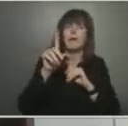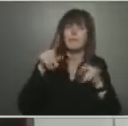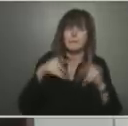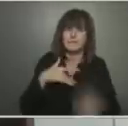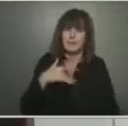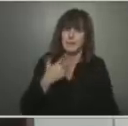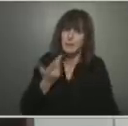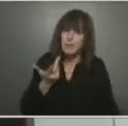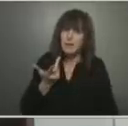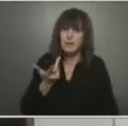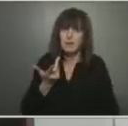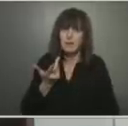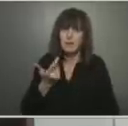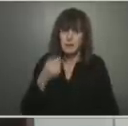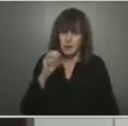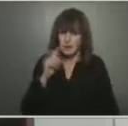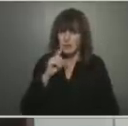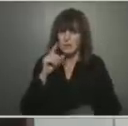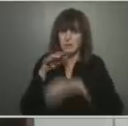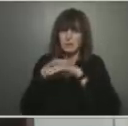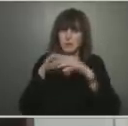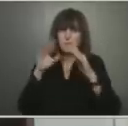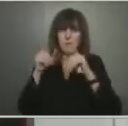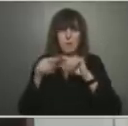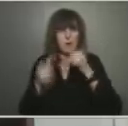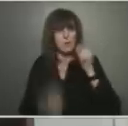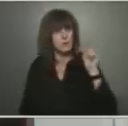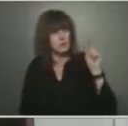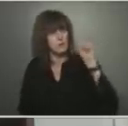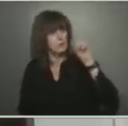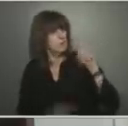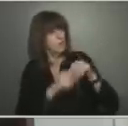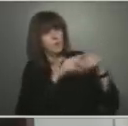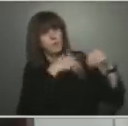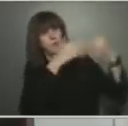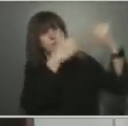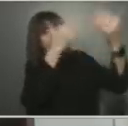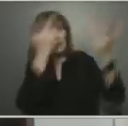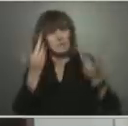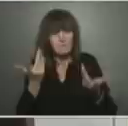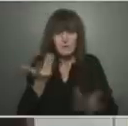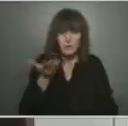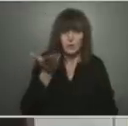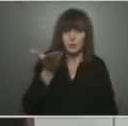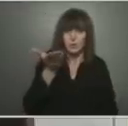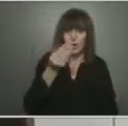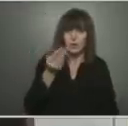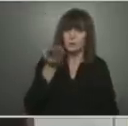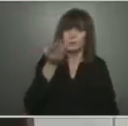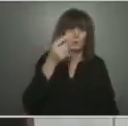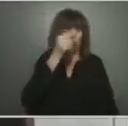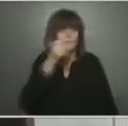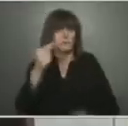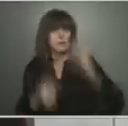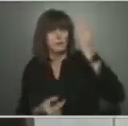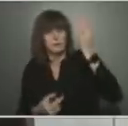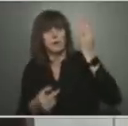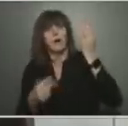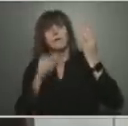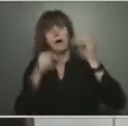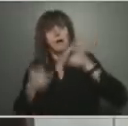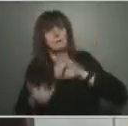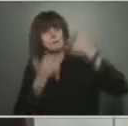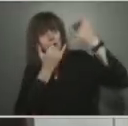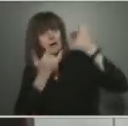you and the government, which are not the same, but you're both saying that you're following the science, other jurisdictions such as